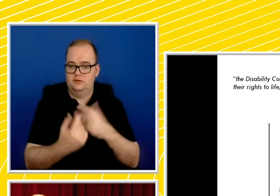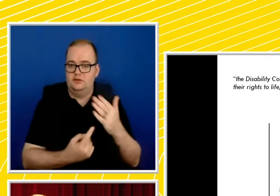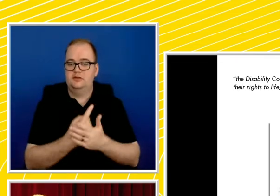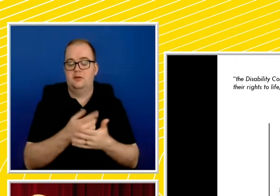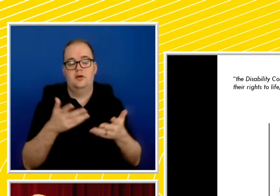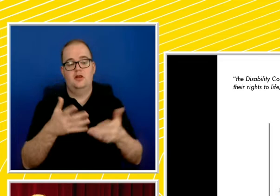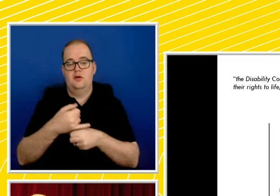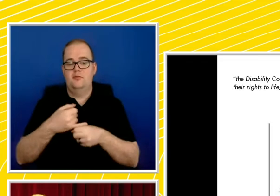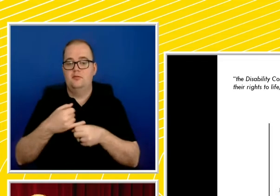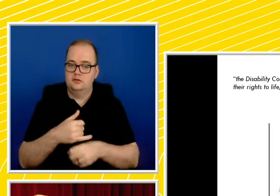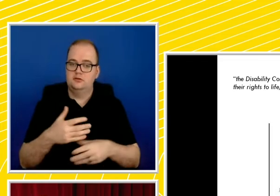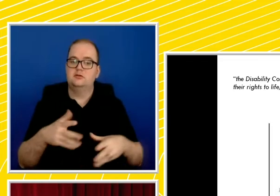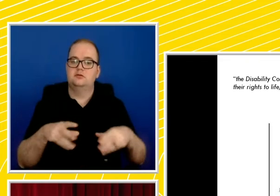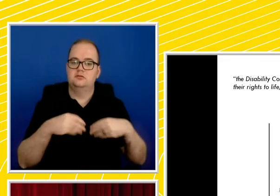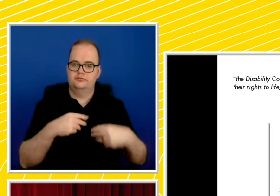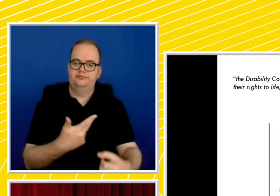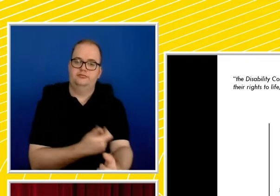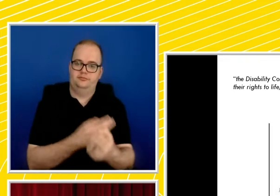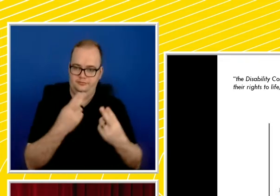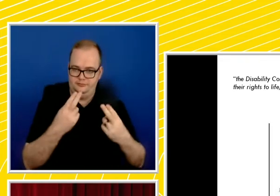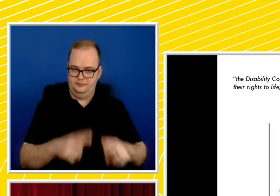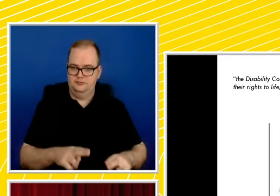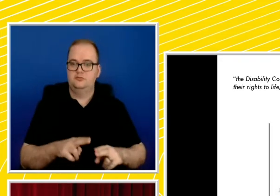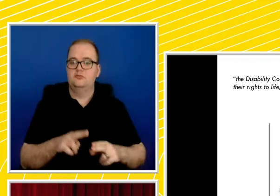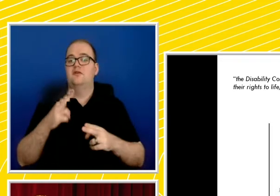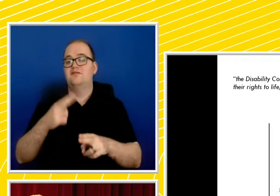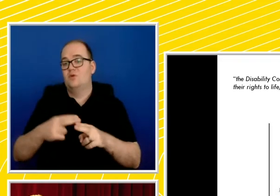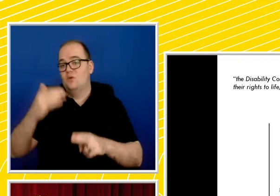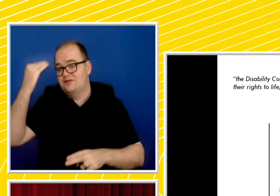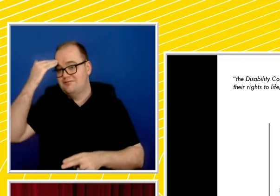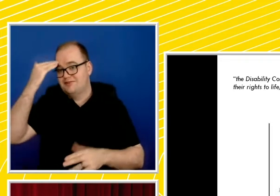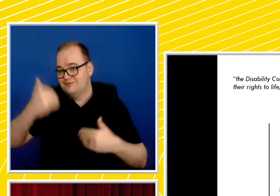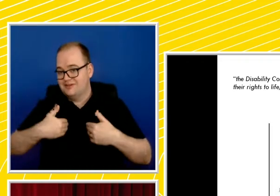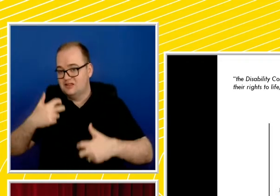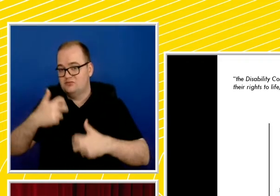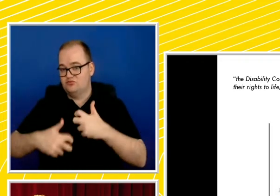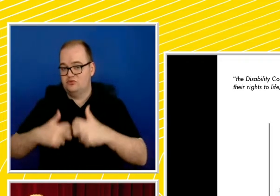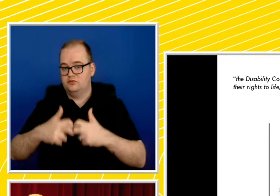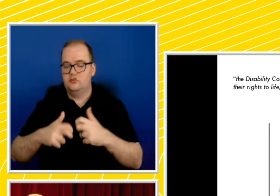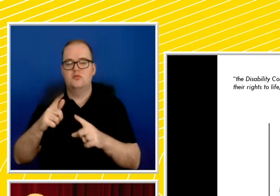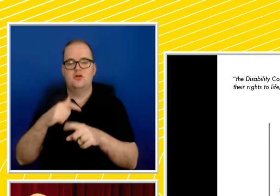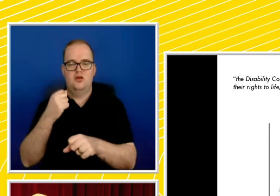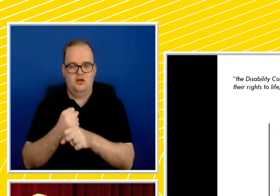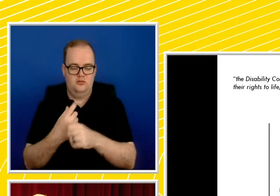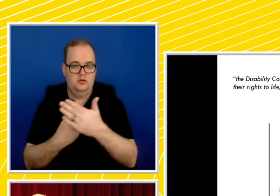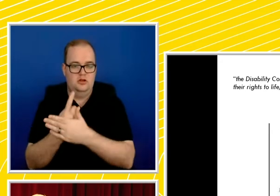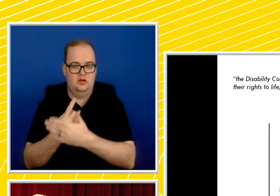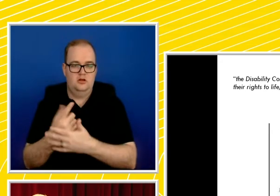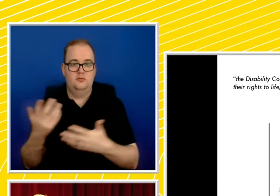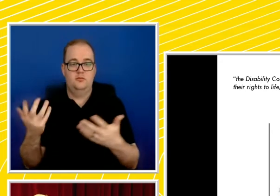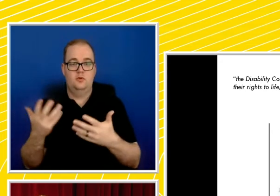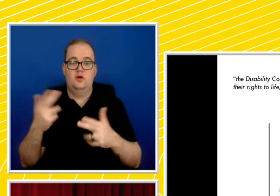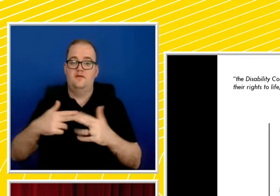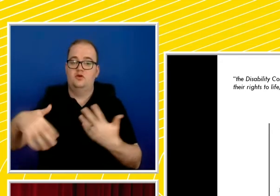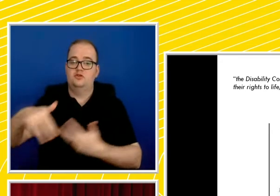into circumstances of intractable suffering from psychiatric disorder, many examples of which exist in circumstances merely of social suffering rather